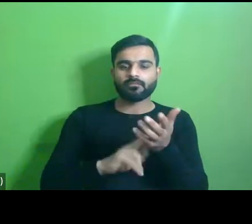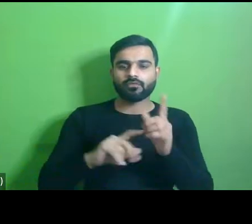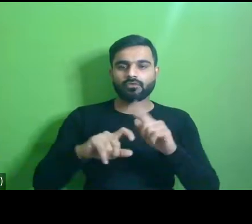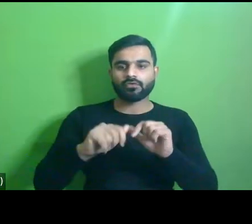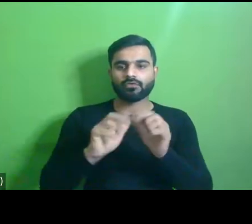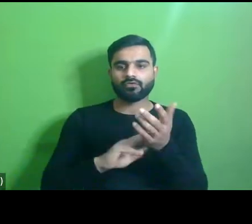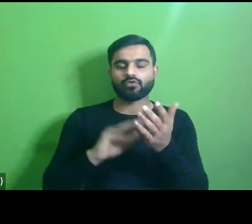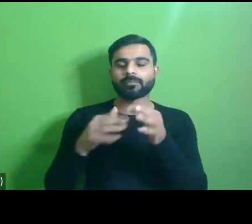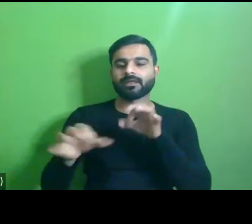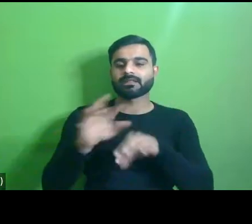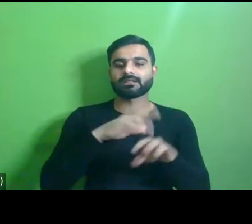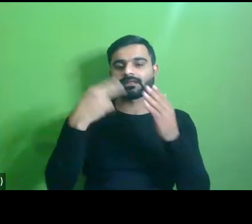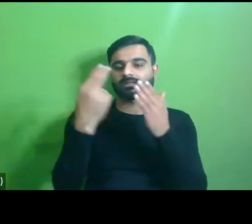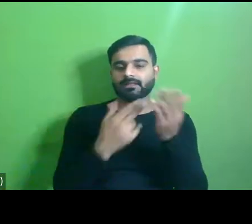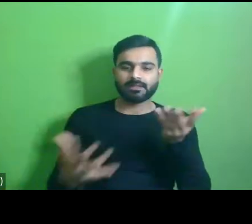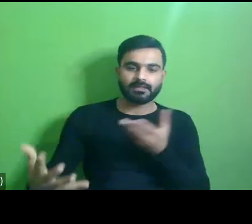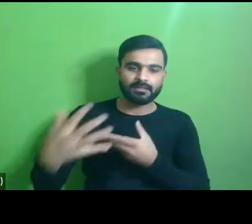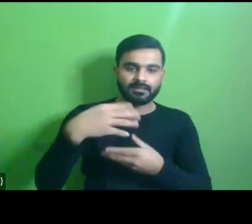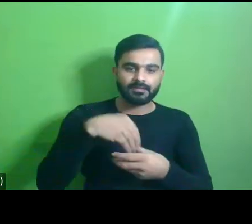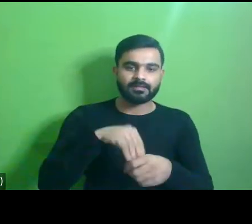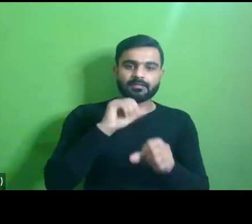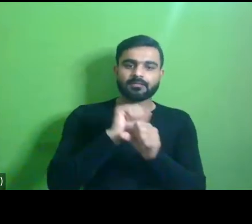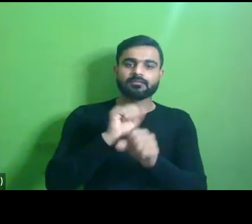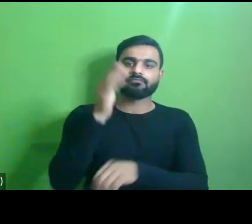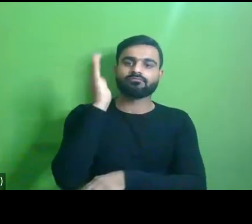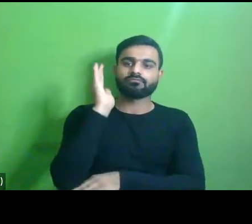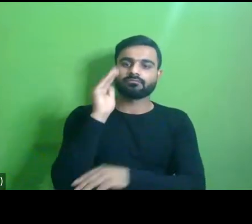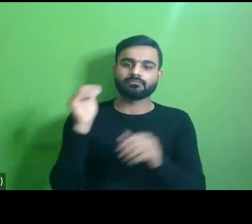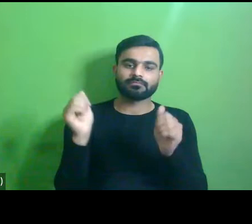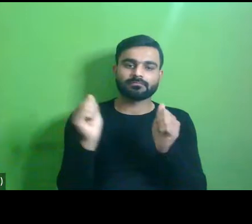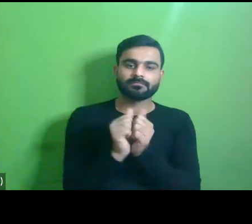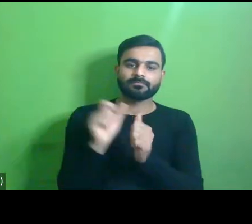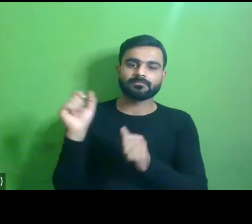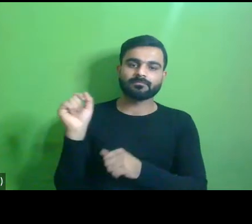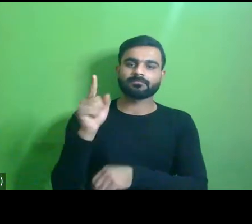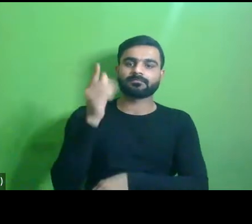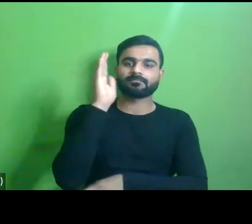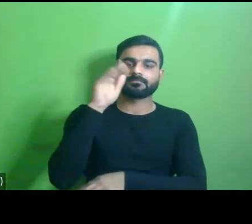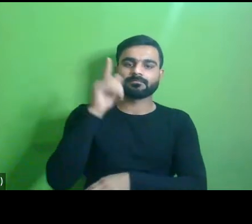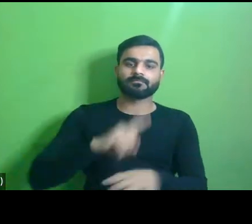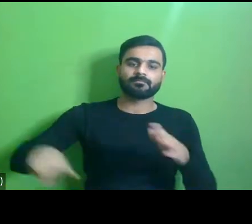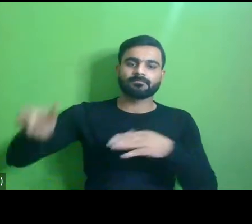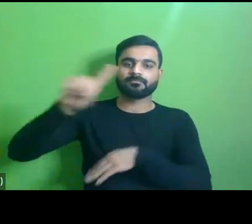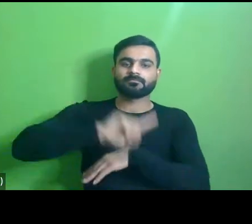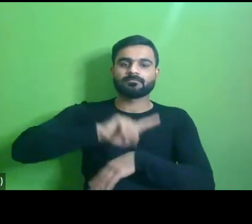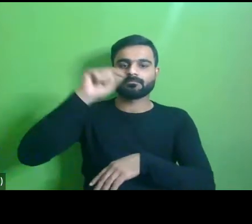Collective, for her to present us with the first presentation for the for today.